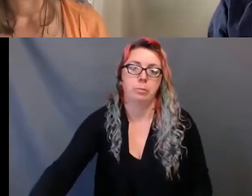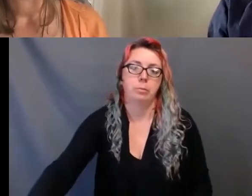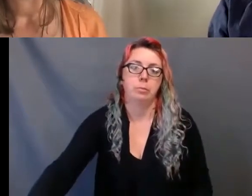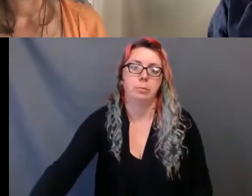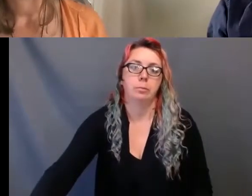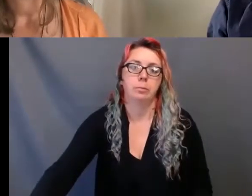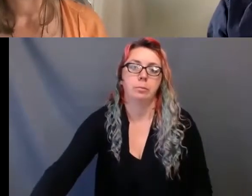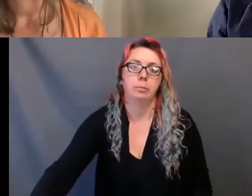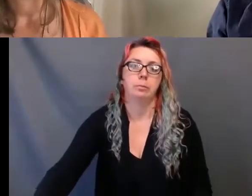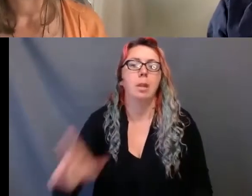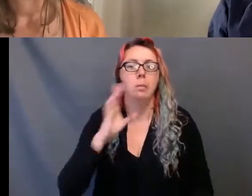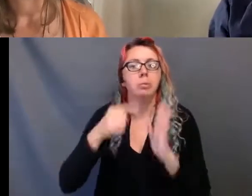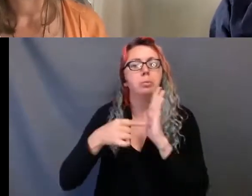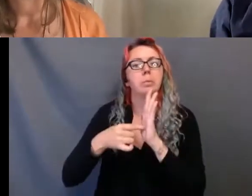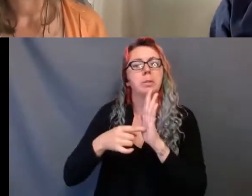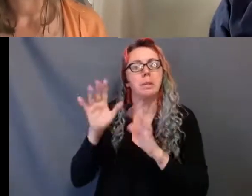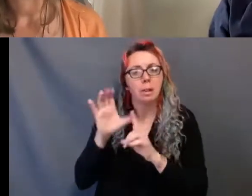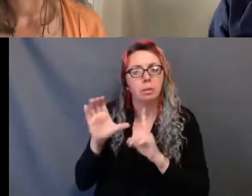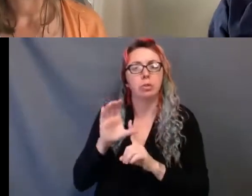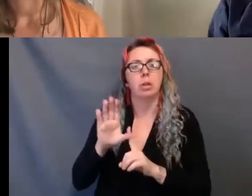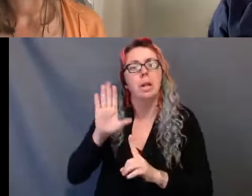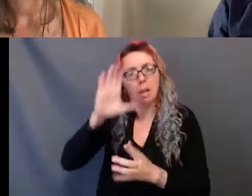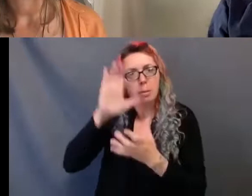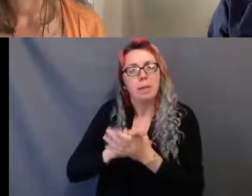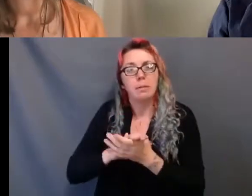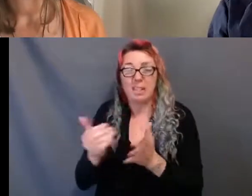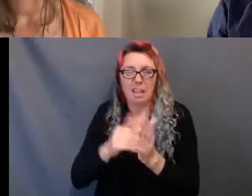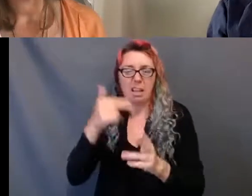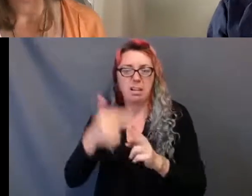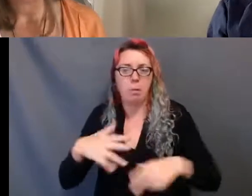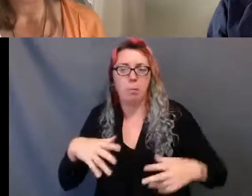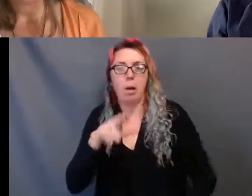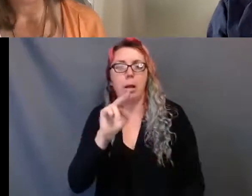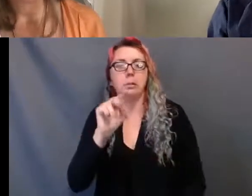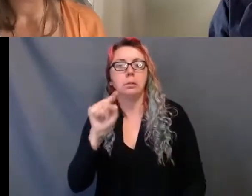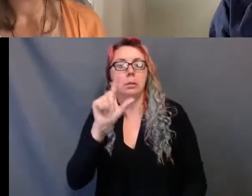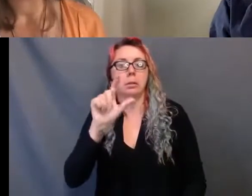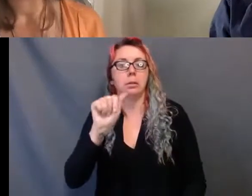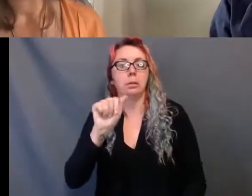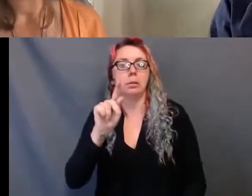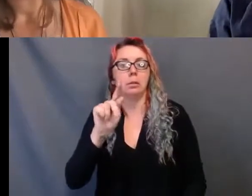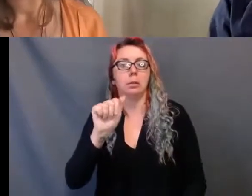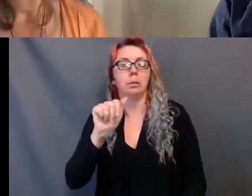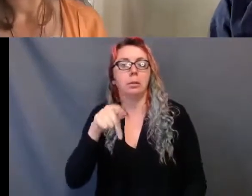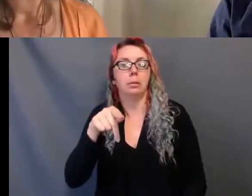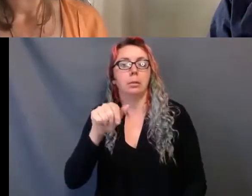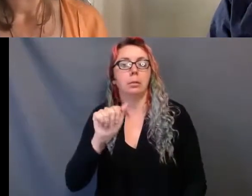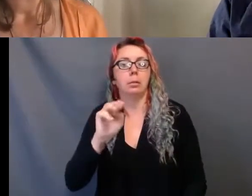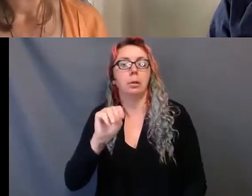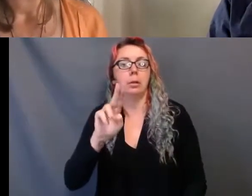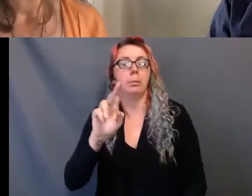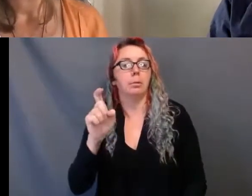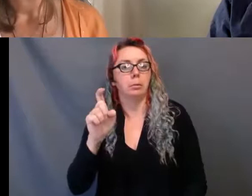and non indigenous audience, but an audience that is familiar with the place and the people. It